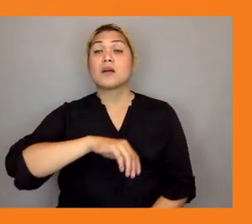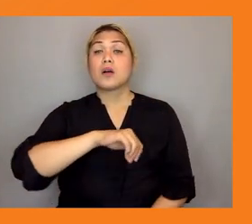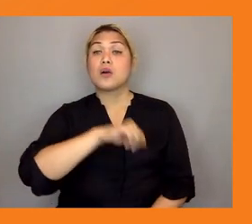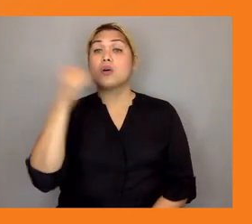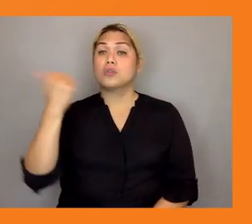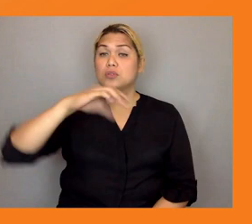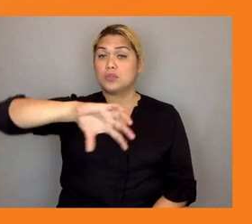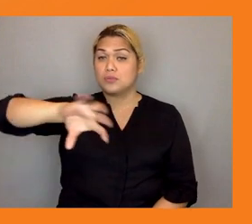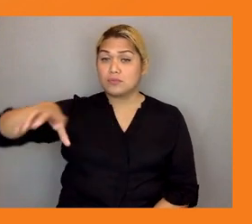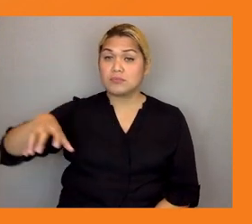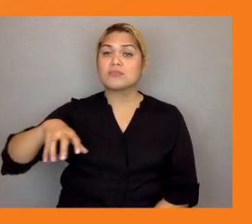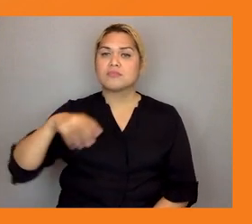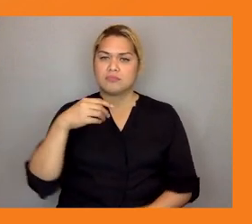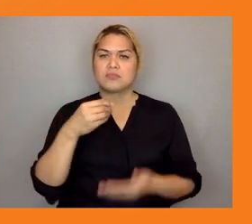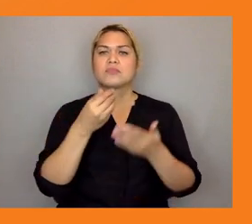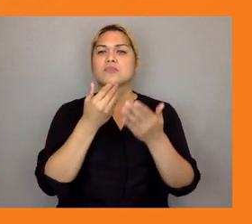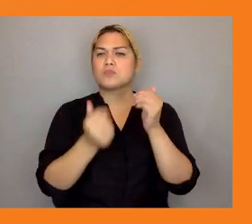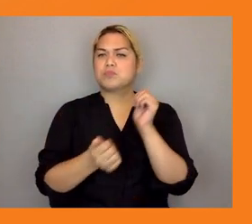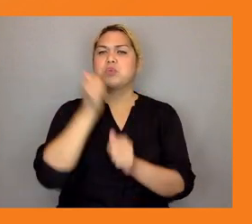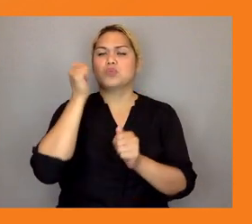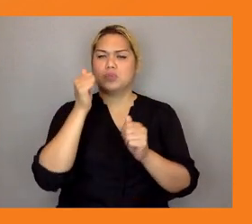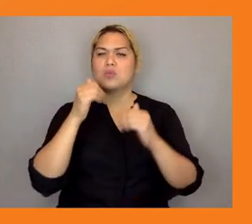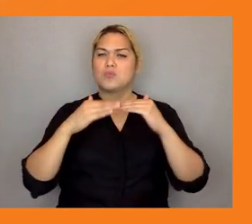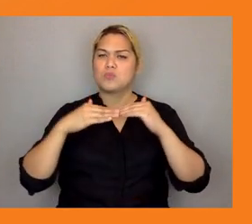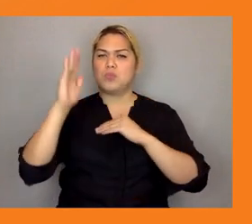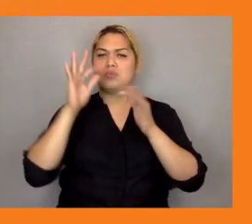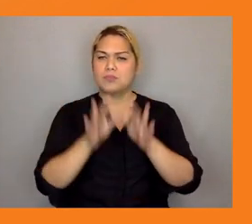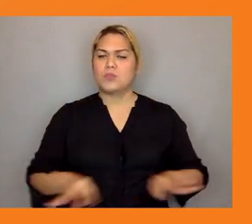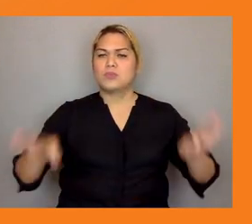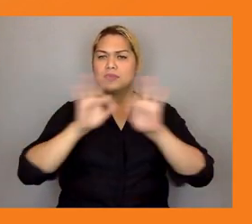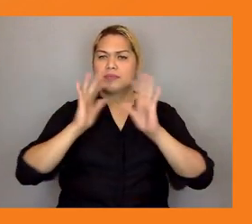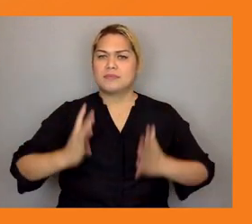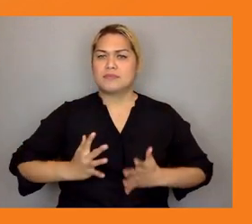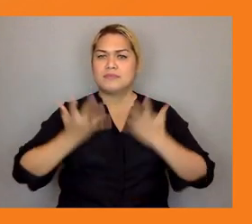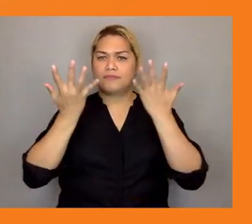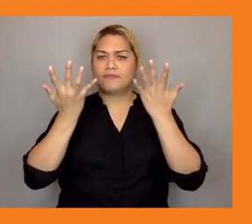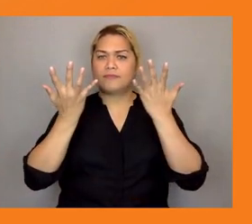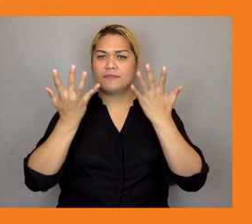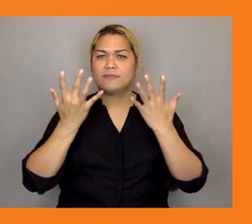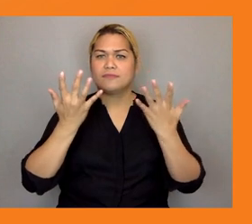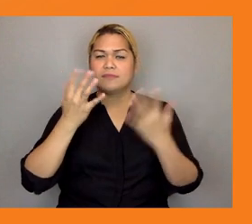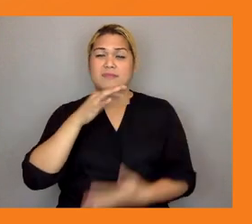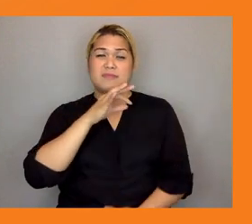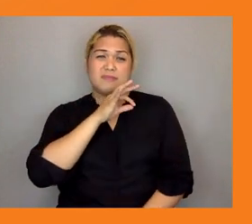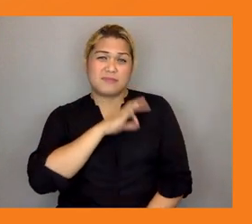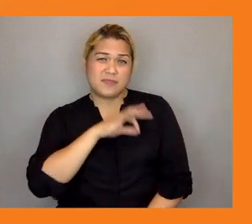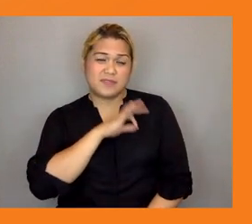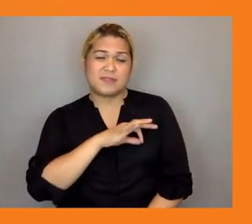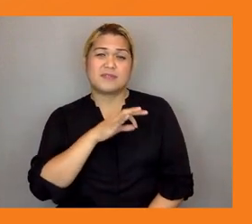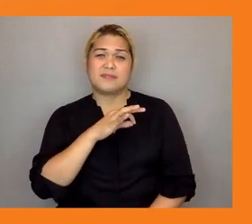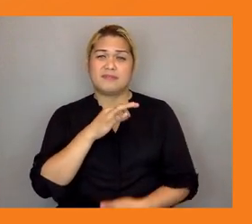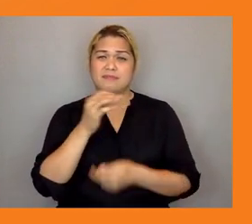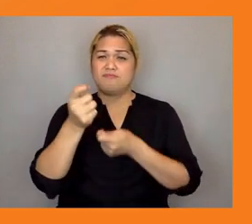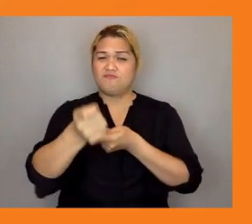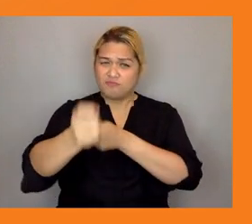important part in their lives so they depend on fisheries um they depend on tourism uh marine tourism more specifics uh